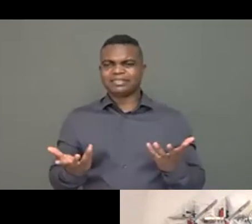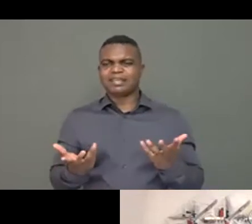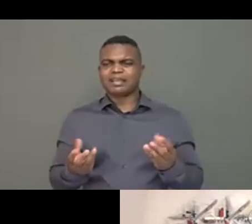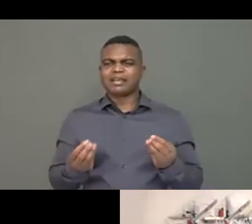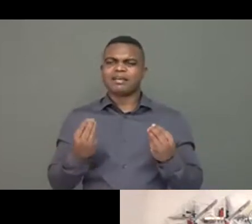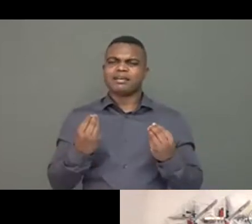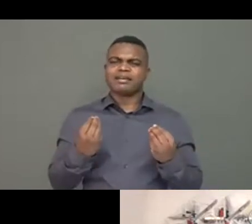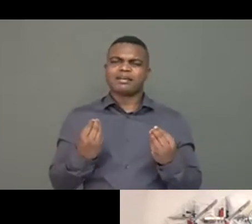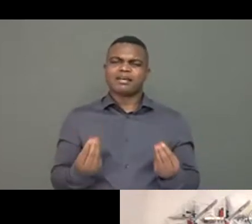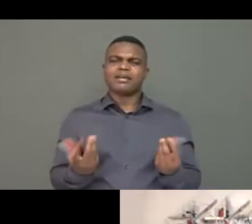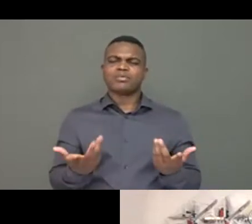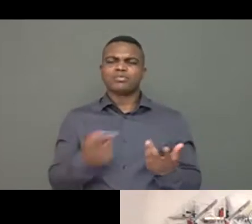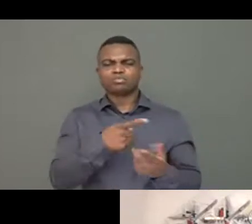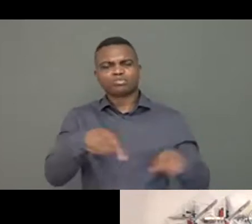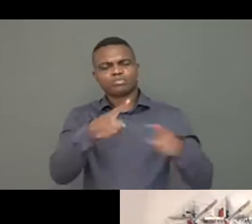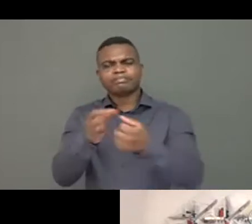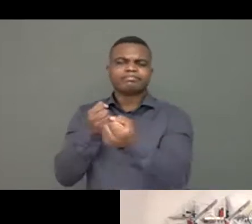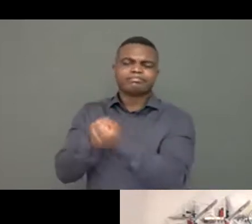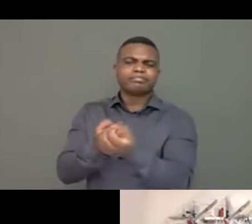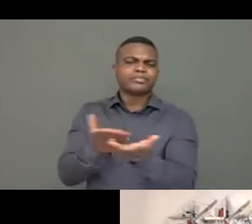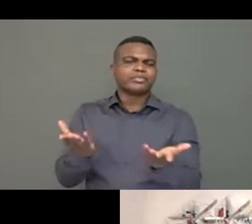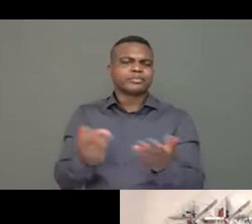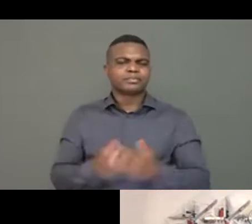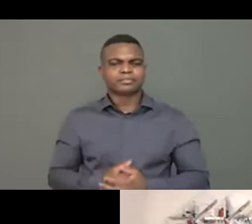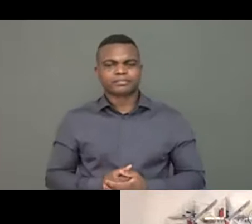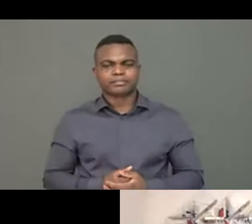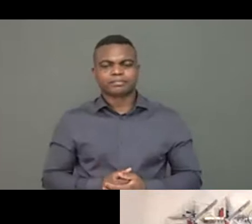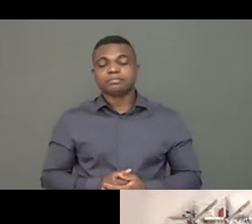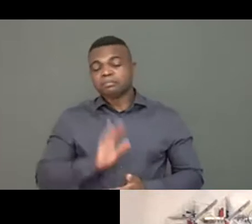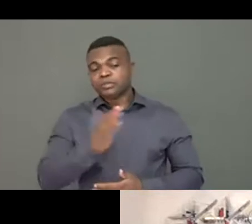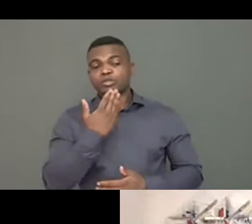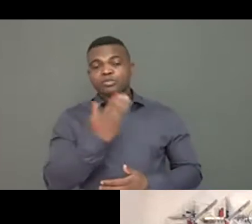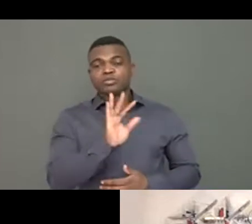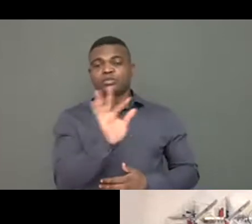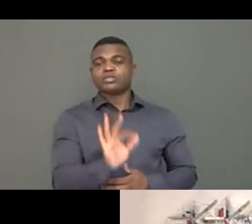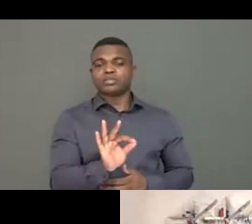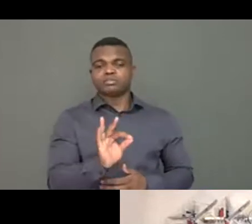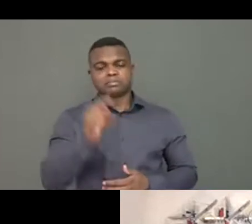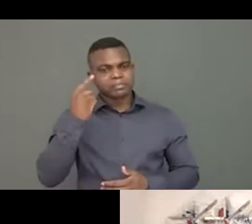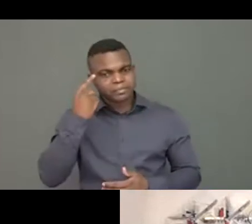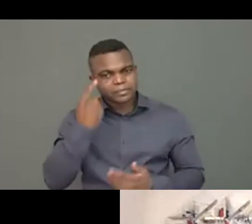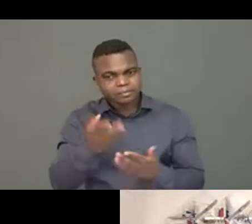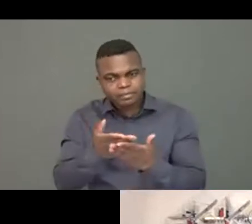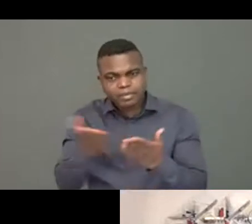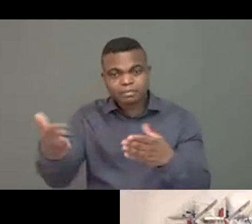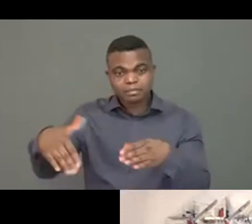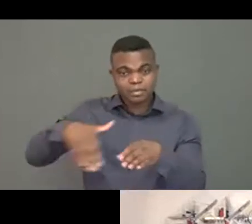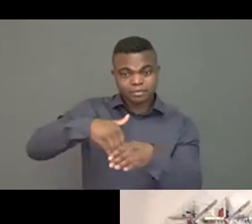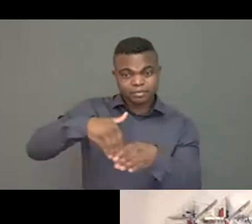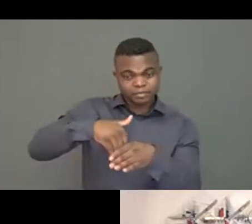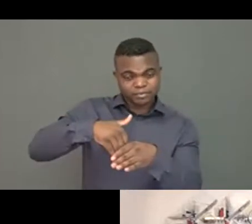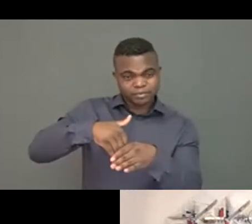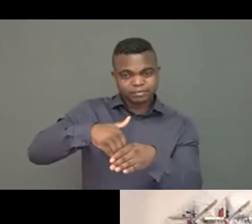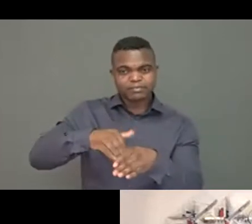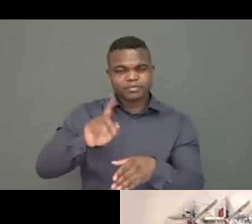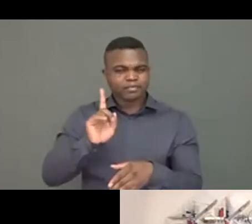all small organizations is that they should not be stopped by the membership fees. This alliance